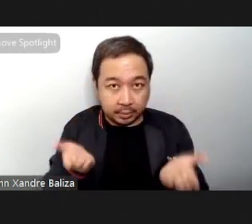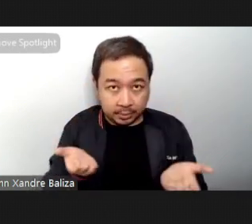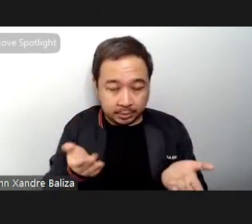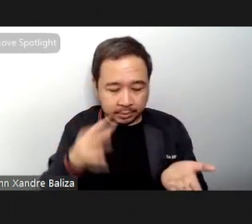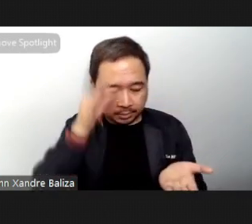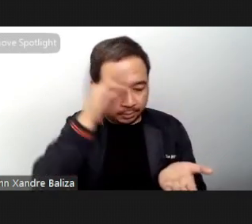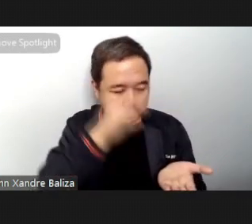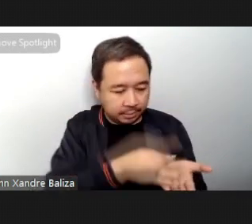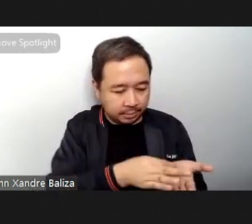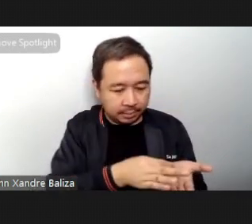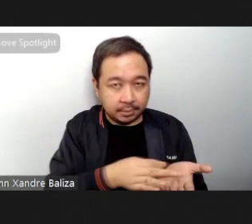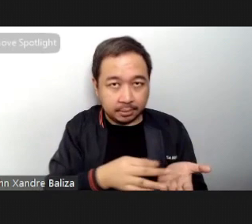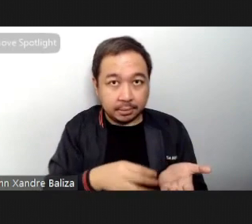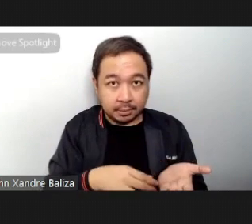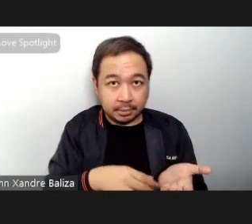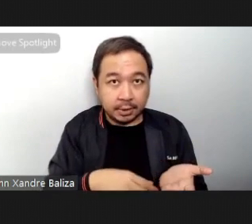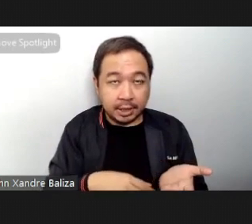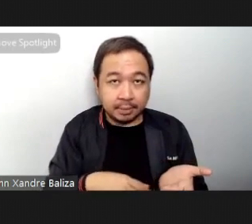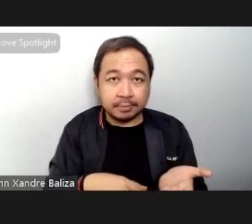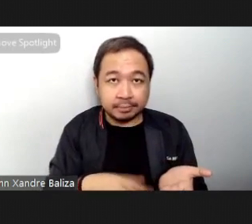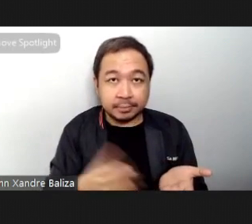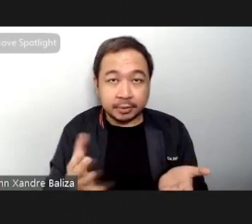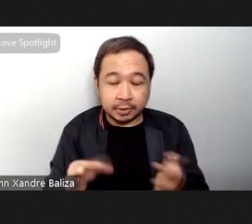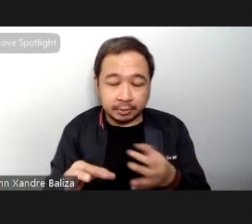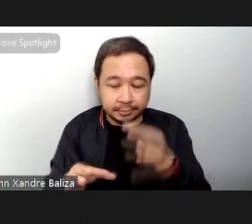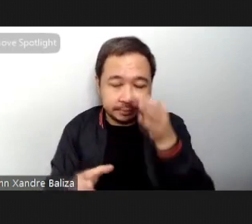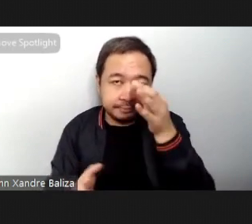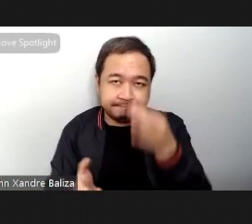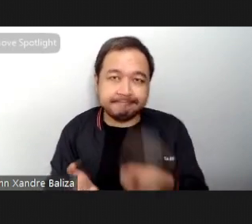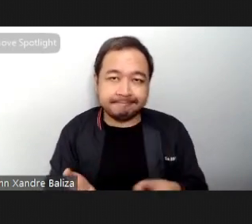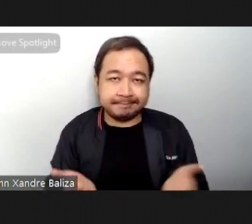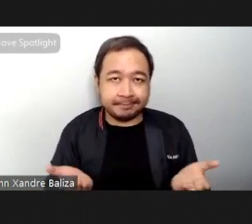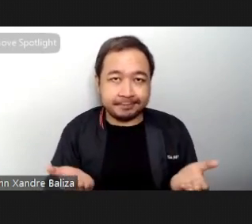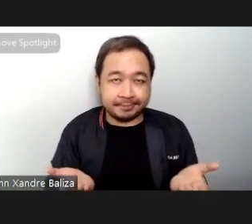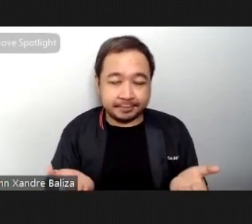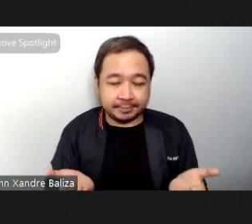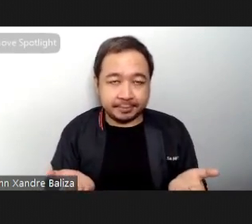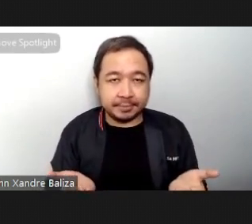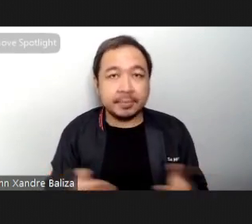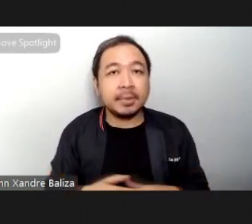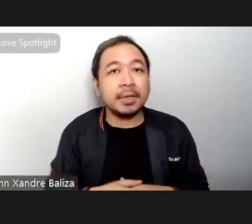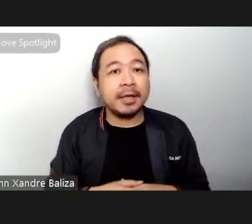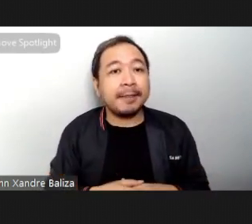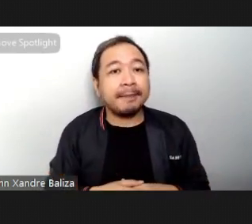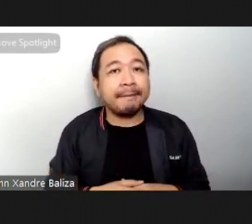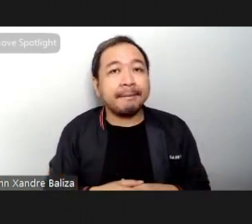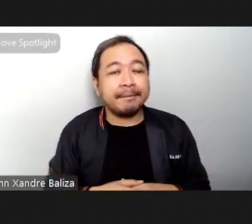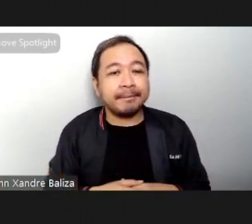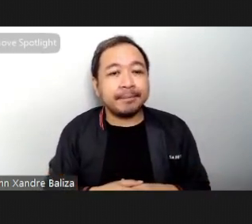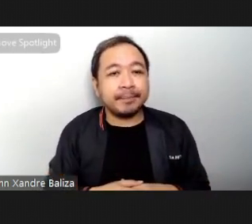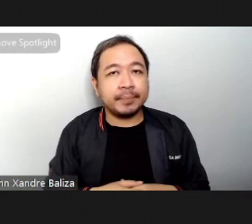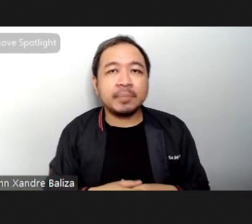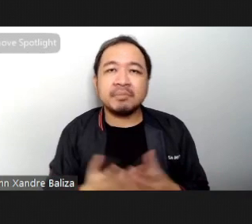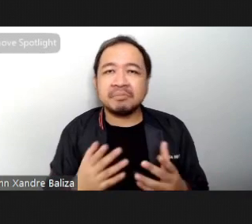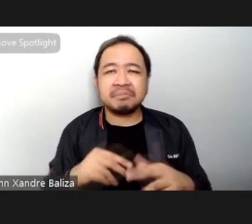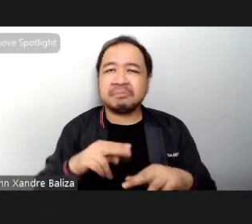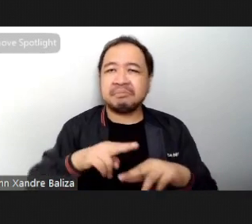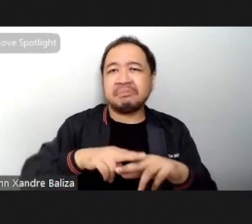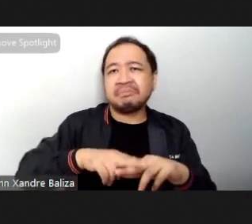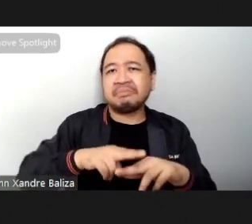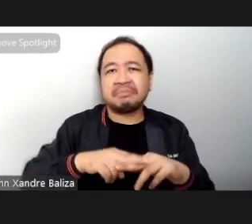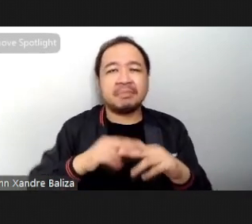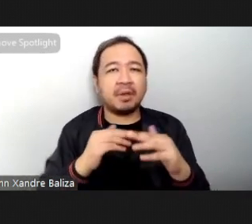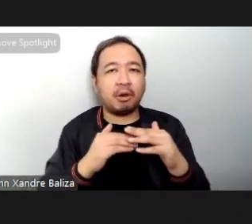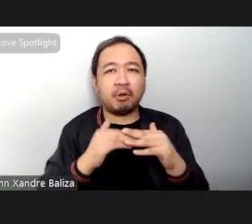exercise if you don't want to close your eyes. Okay. And then just find a comfortable position right